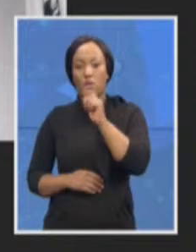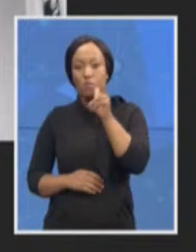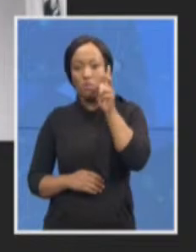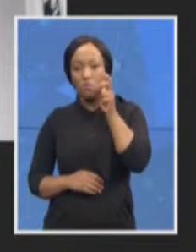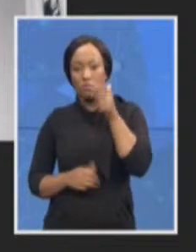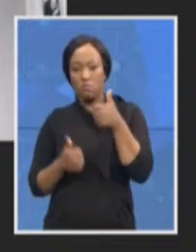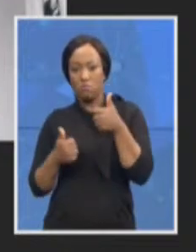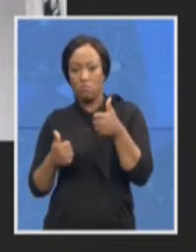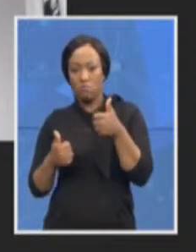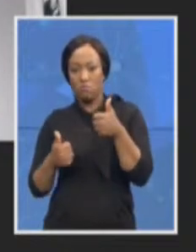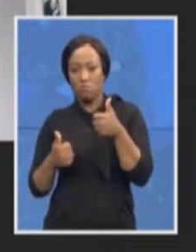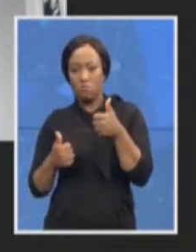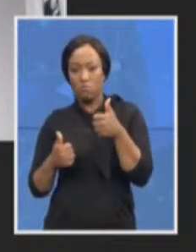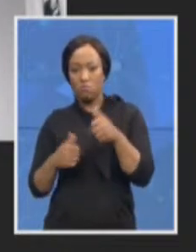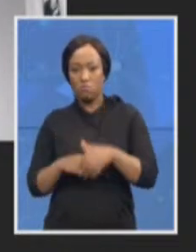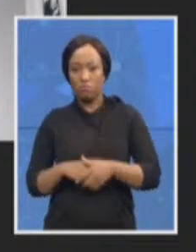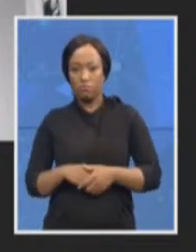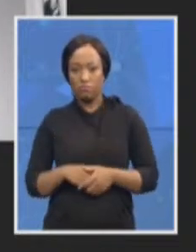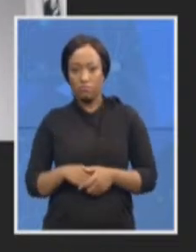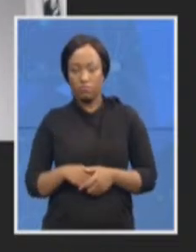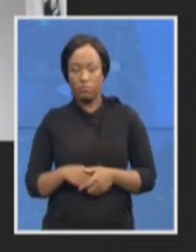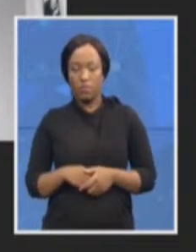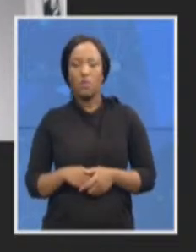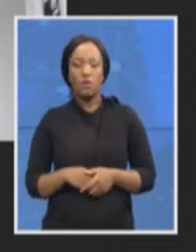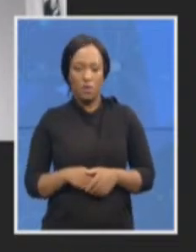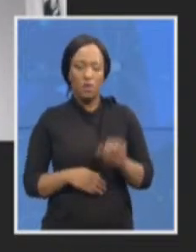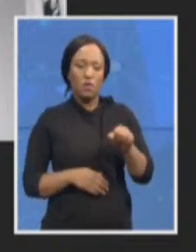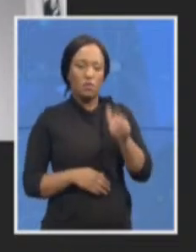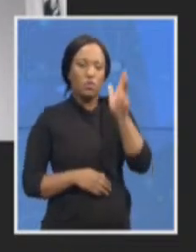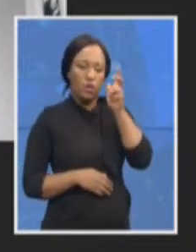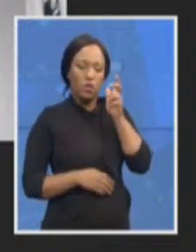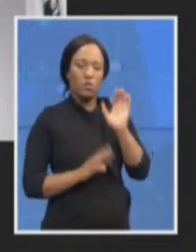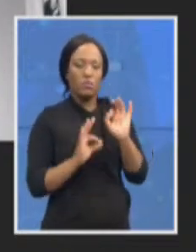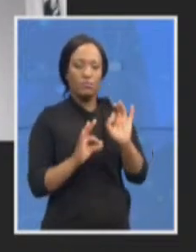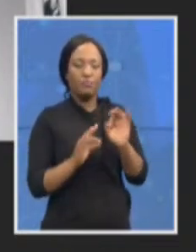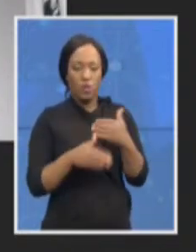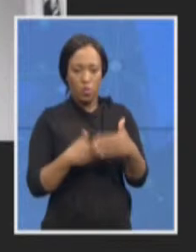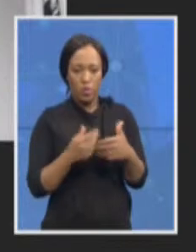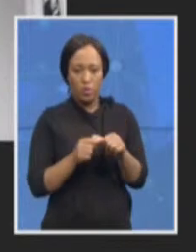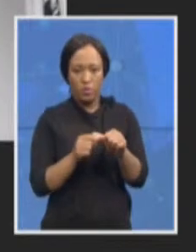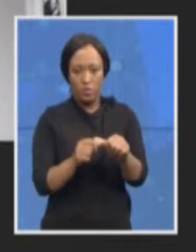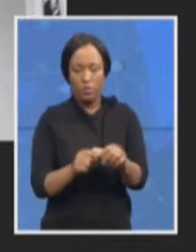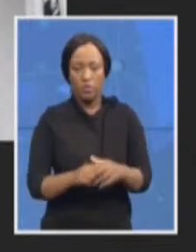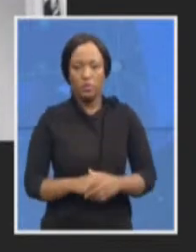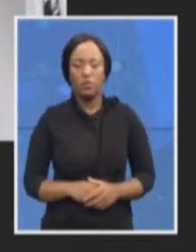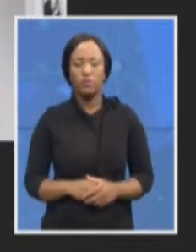Yes, we can hear you, Kyle. Go ahead. Good morning. Thank you, Kyle Cowen from News24.